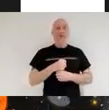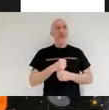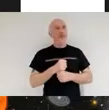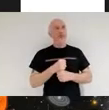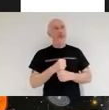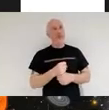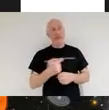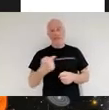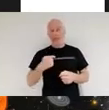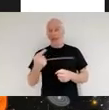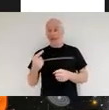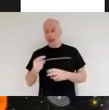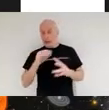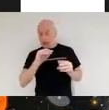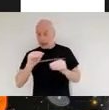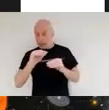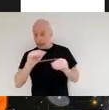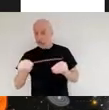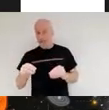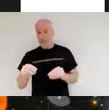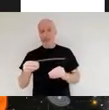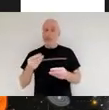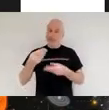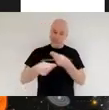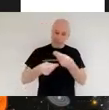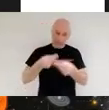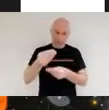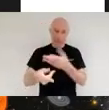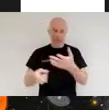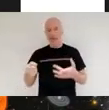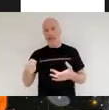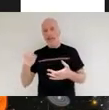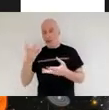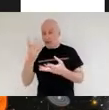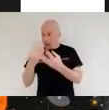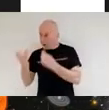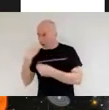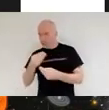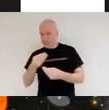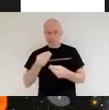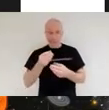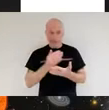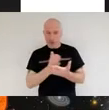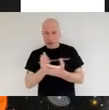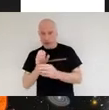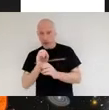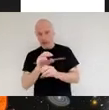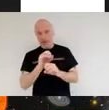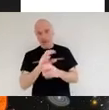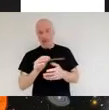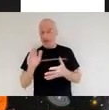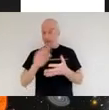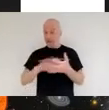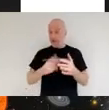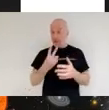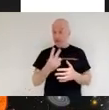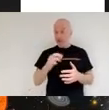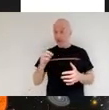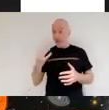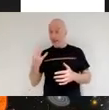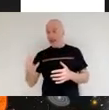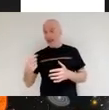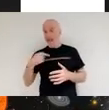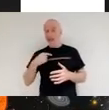learning about and sharing you know a knowledge of the space telescope since 2008 and every time it's been i would launch in